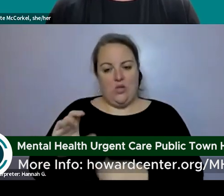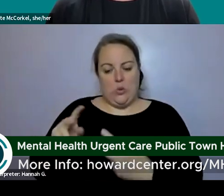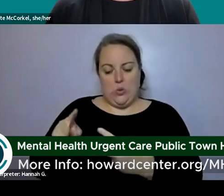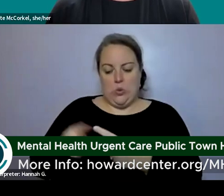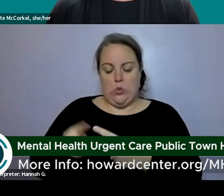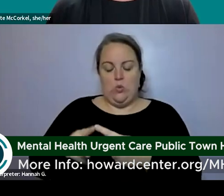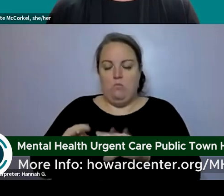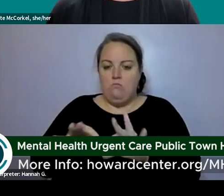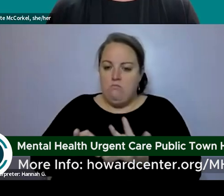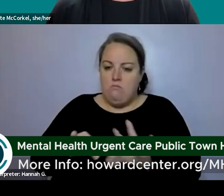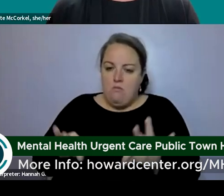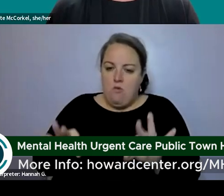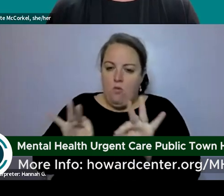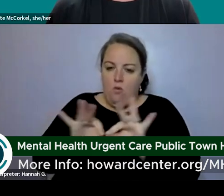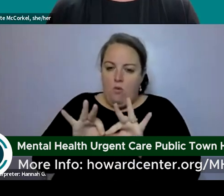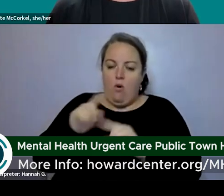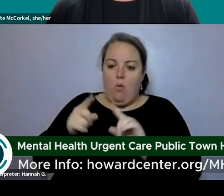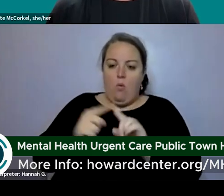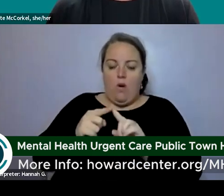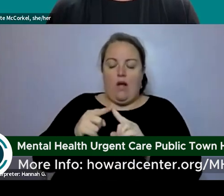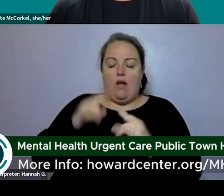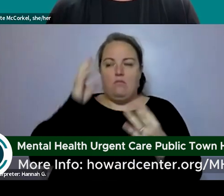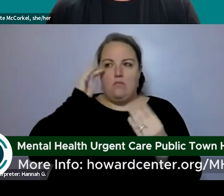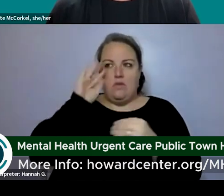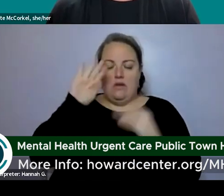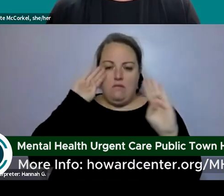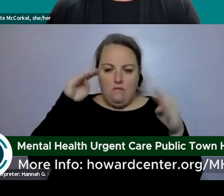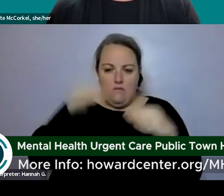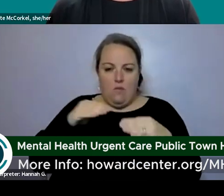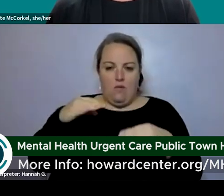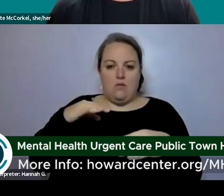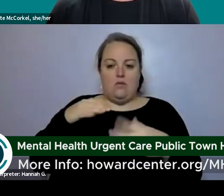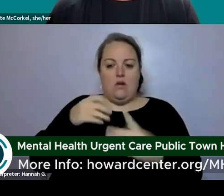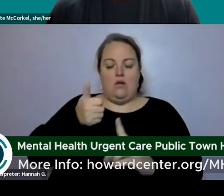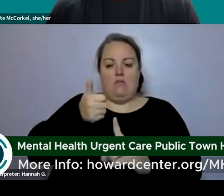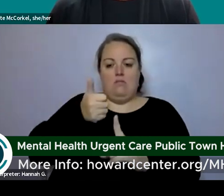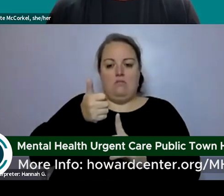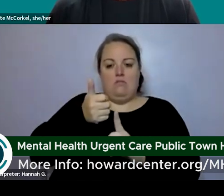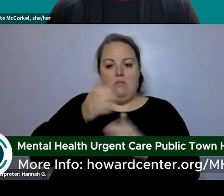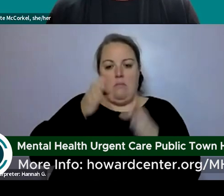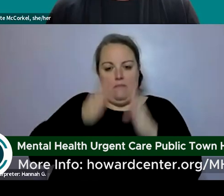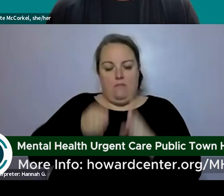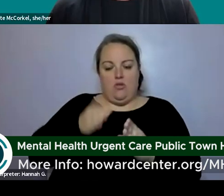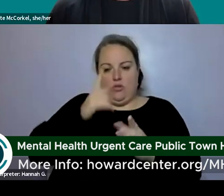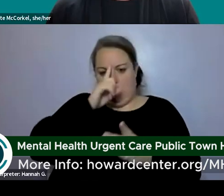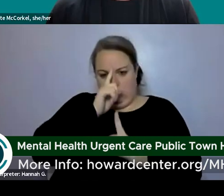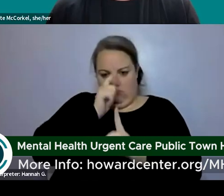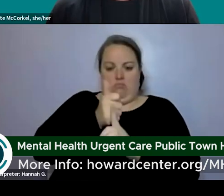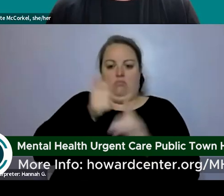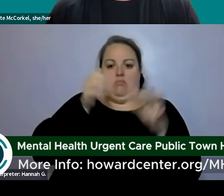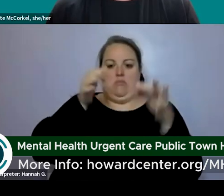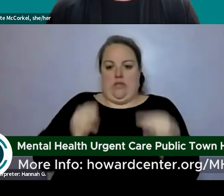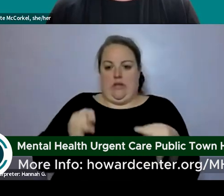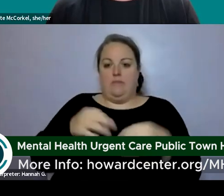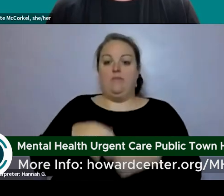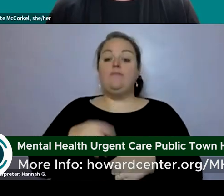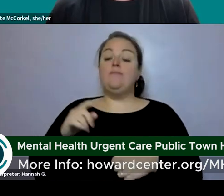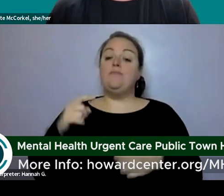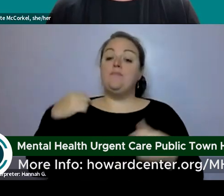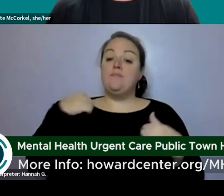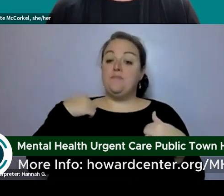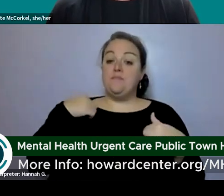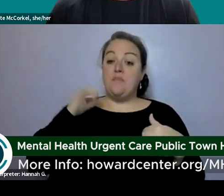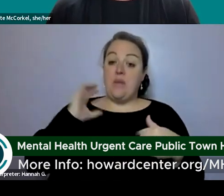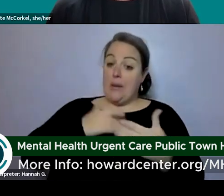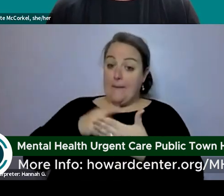important in thinking about voluntary services in a person-centered way the first is that we're a voluntary program